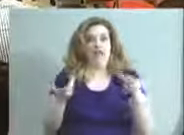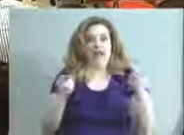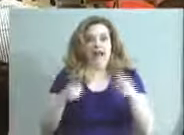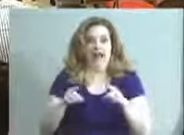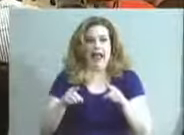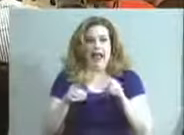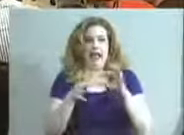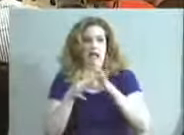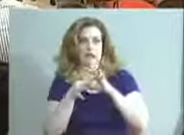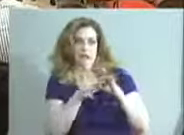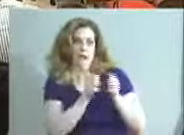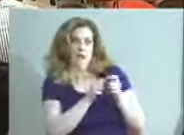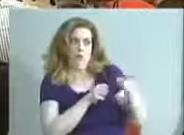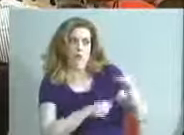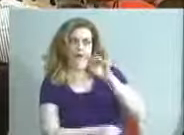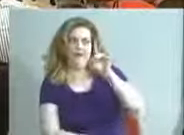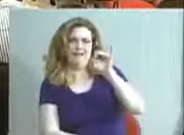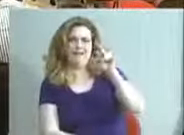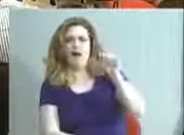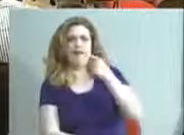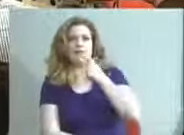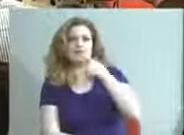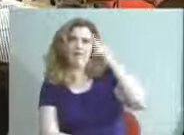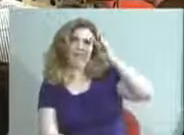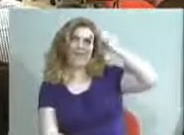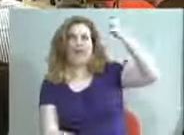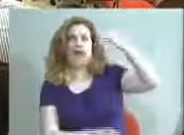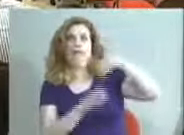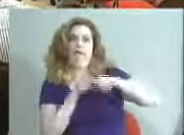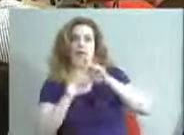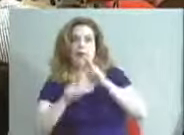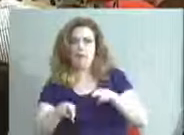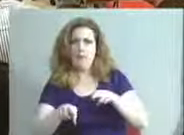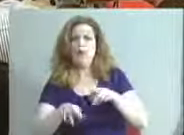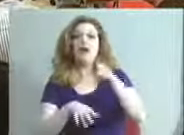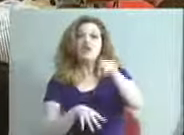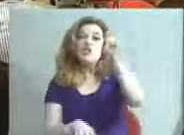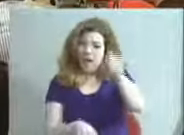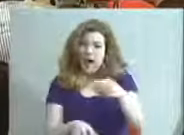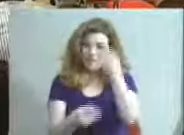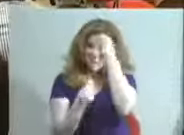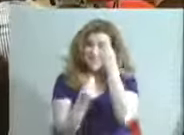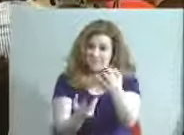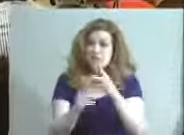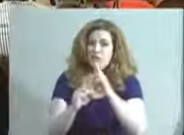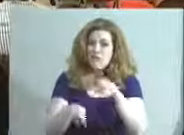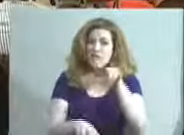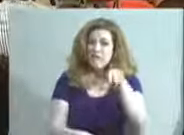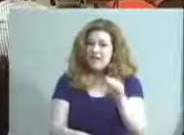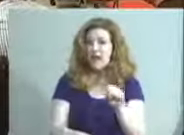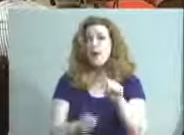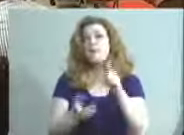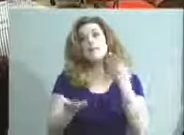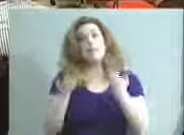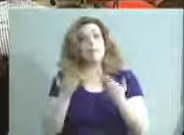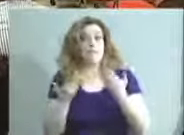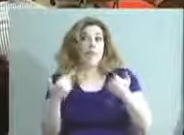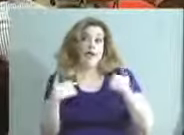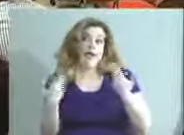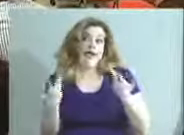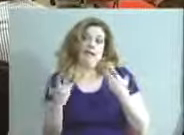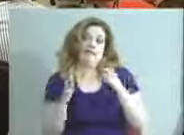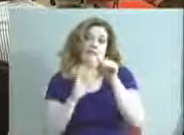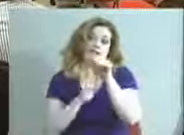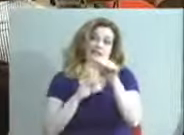says in her, you know, report, because you do have to give a report. But we could maybe have on our